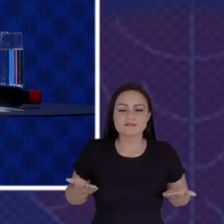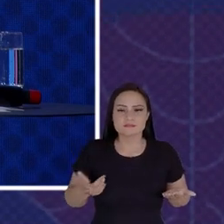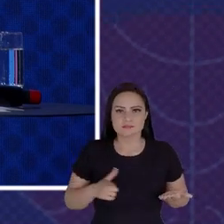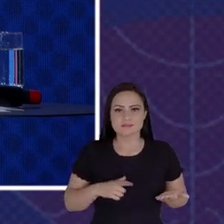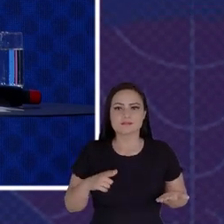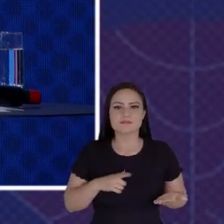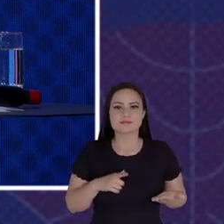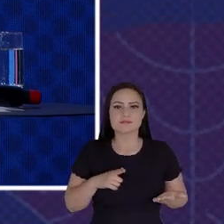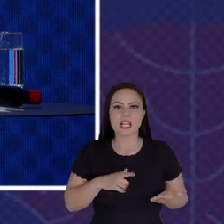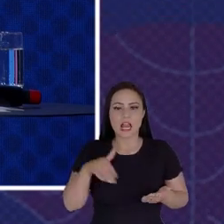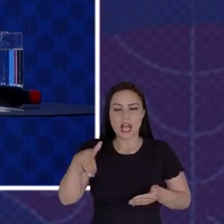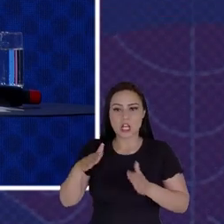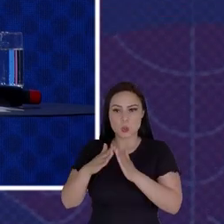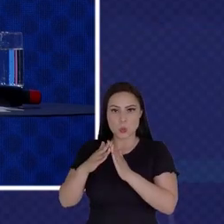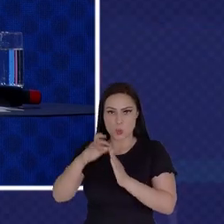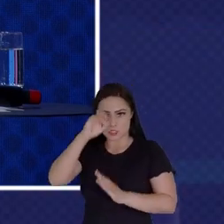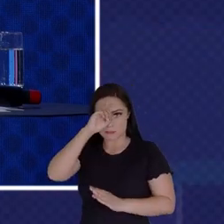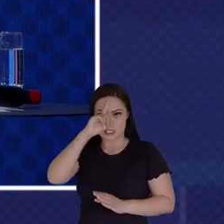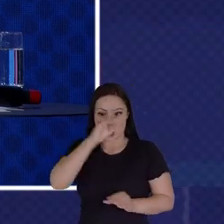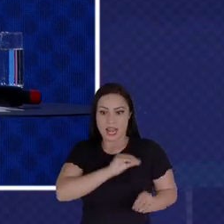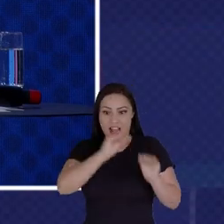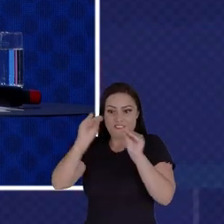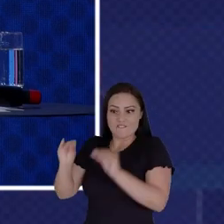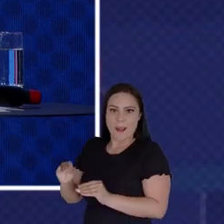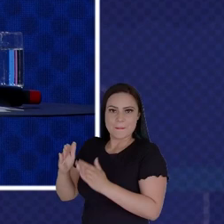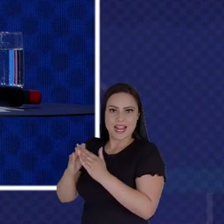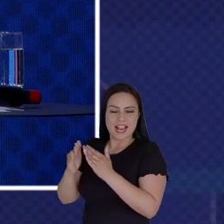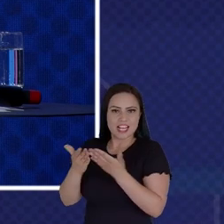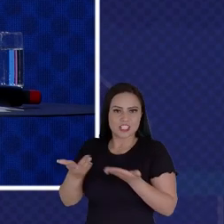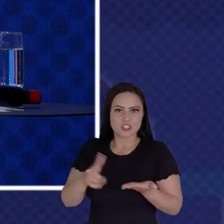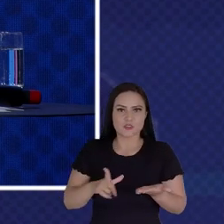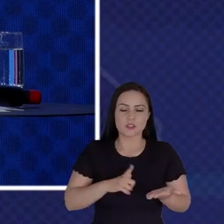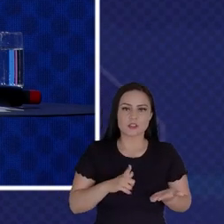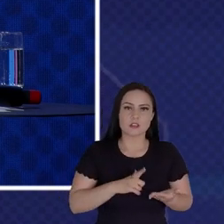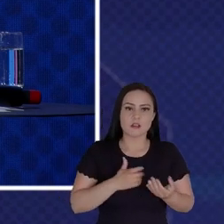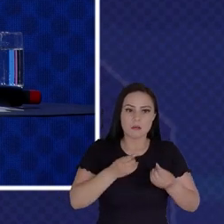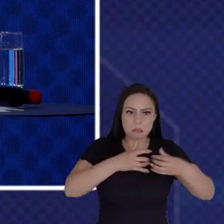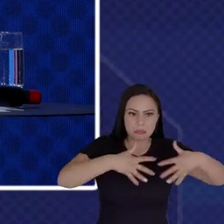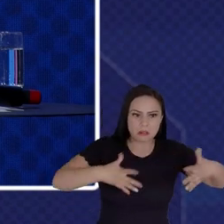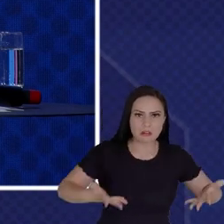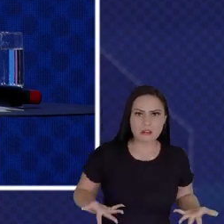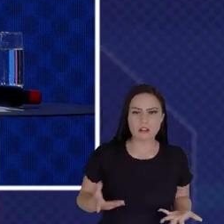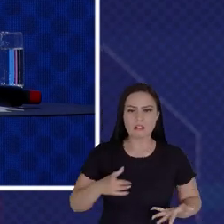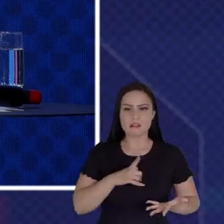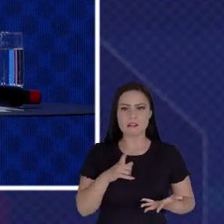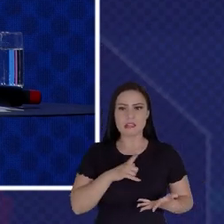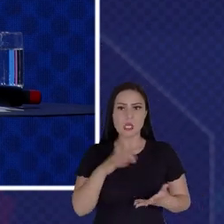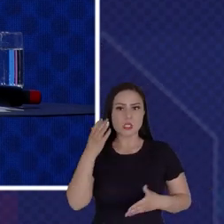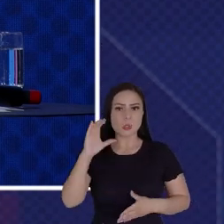And Instead Of A Tragedy We Could Have A Triumph Of Science And Human Achievement